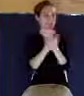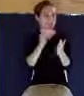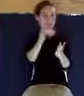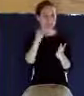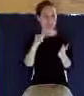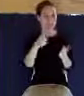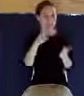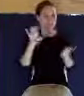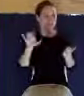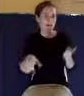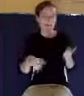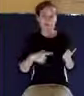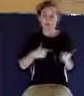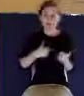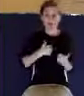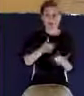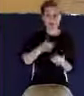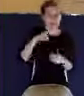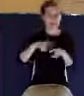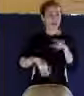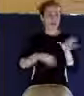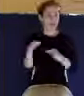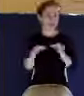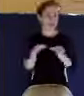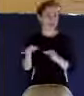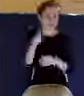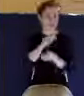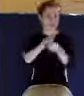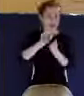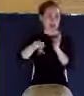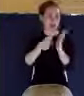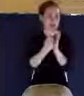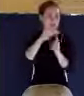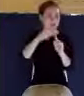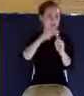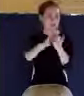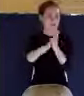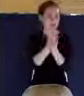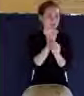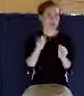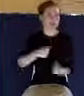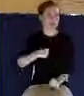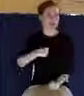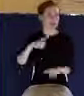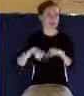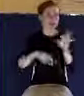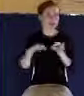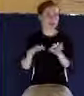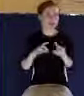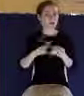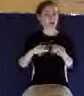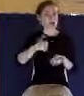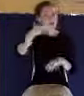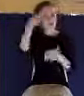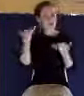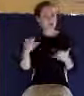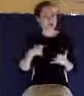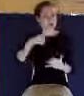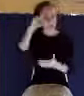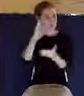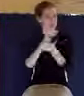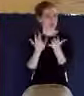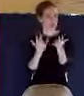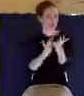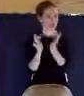or day that I trusted Jesus. I just know this, I believe on him right now with all my heart. It's not, did you believe